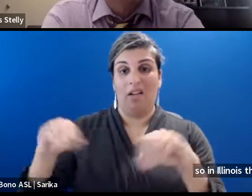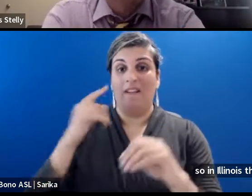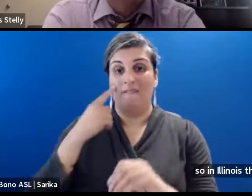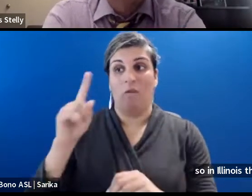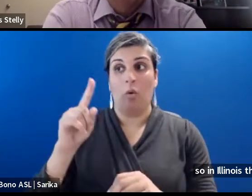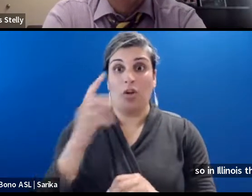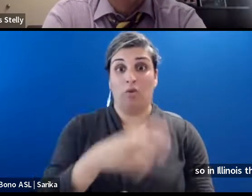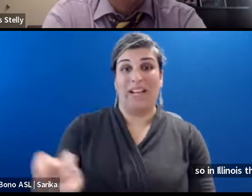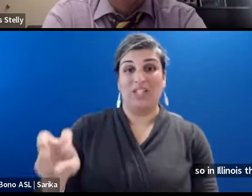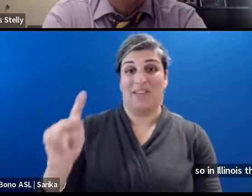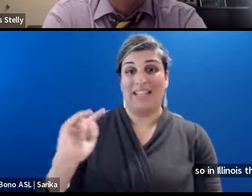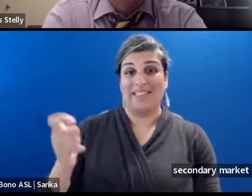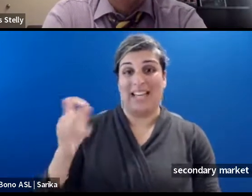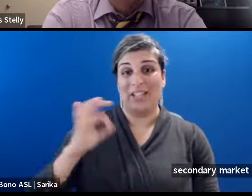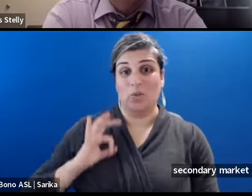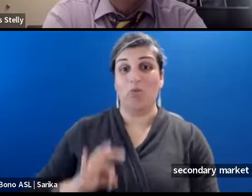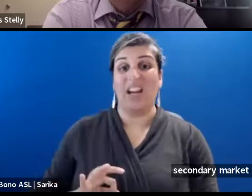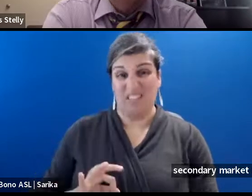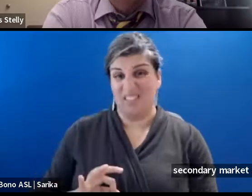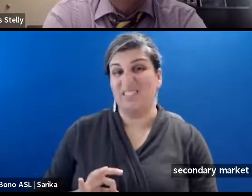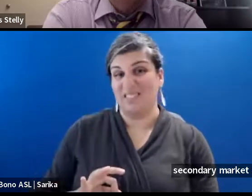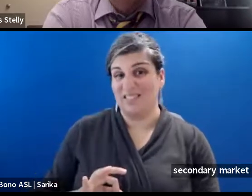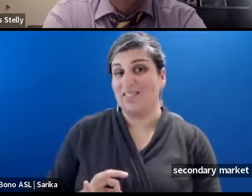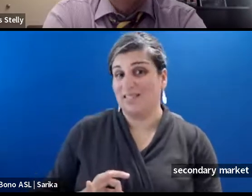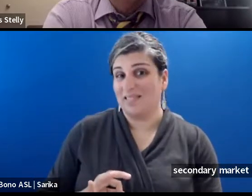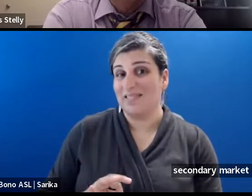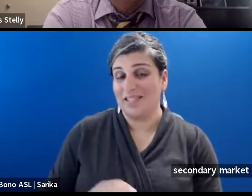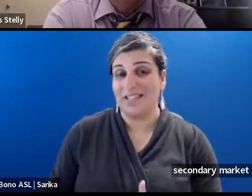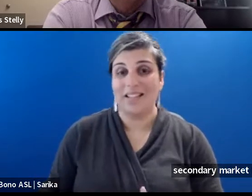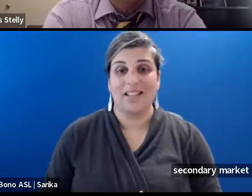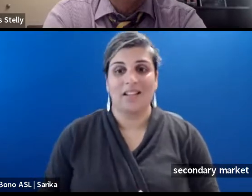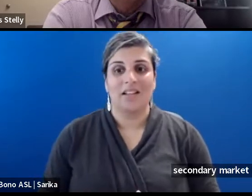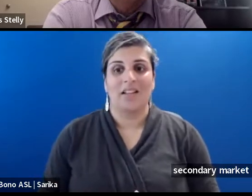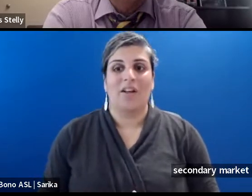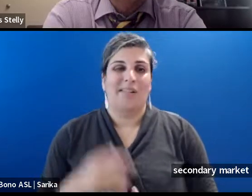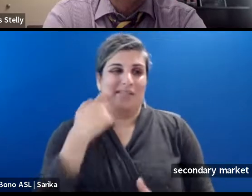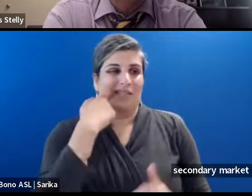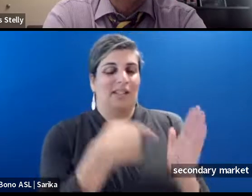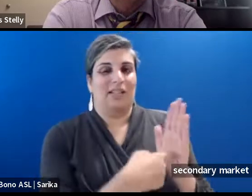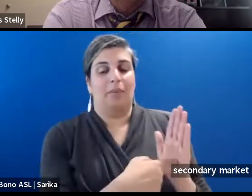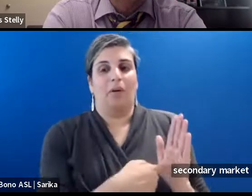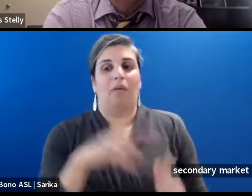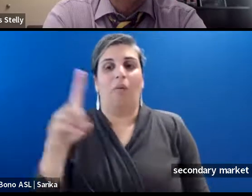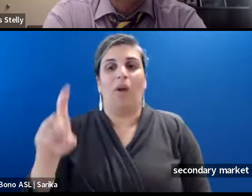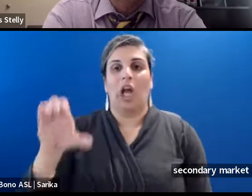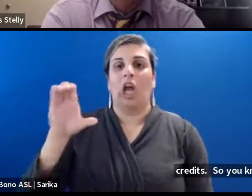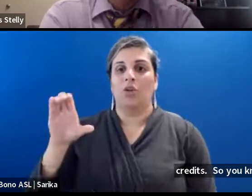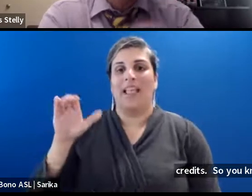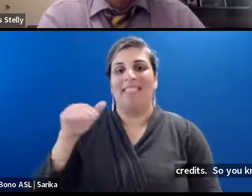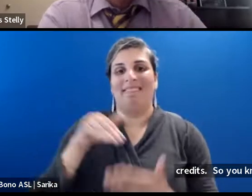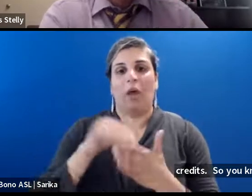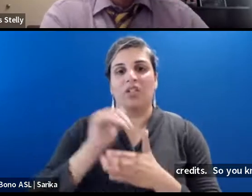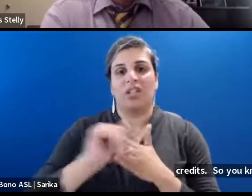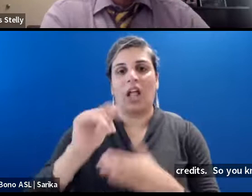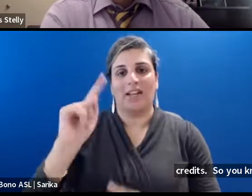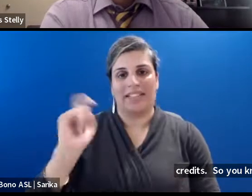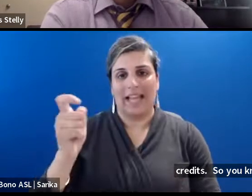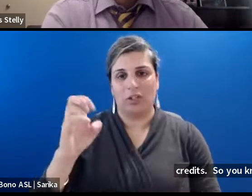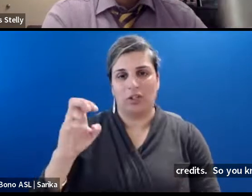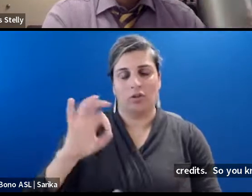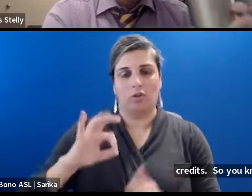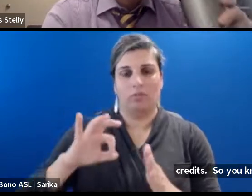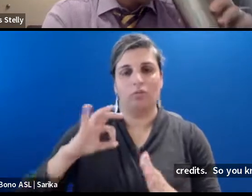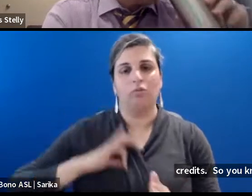credits. So, uh, you know, in that, uh, example, let's say it's a hundred thousand dollar tax credit. Um,